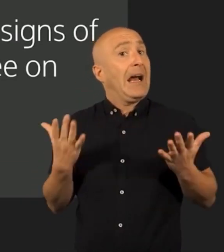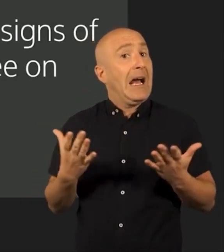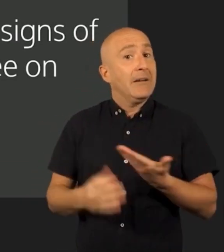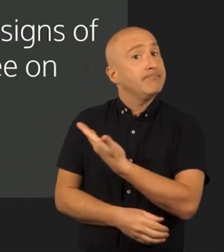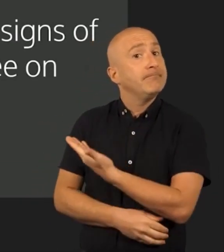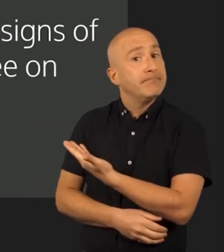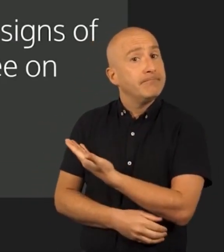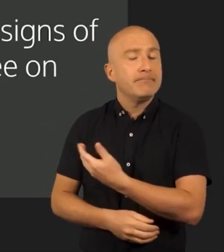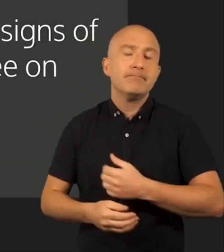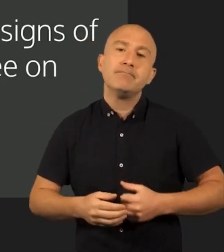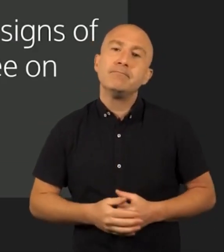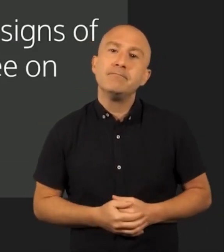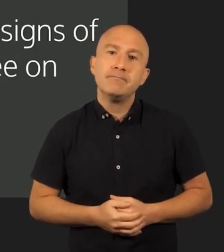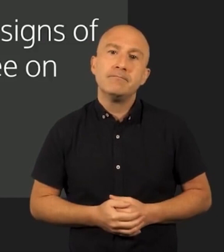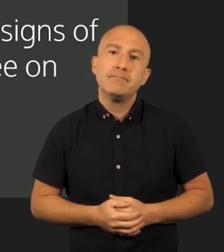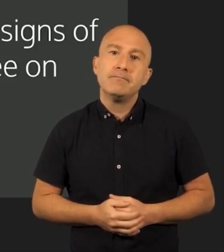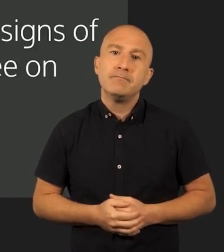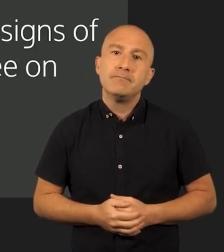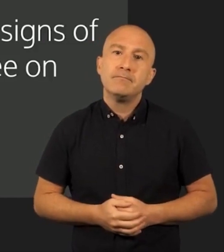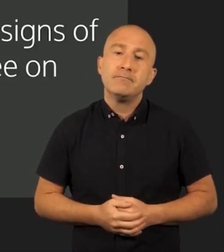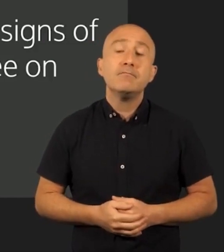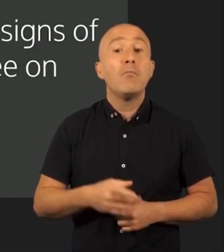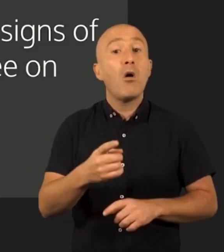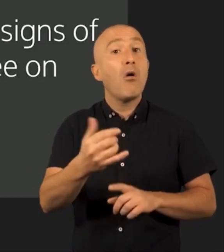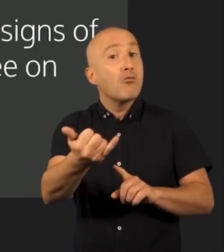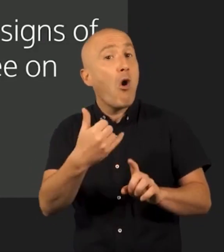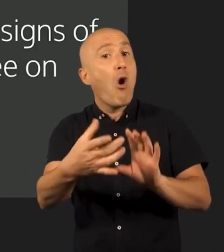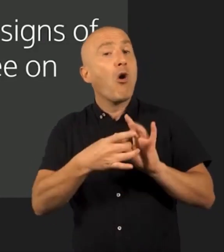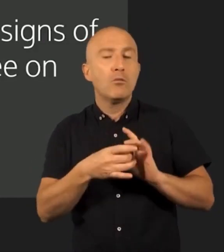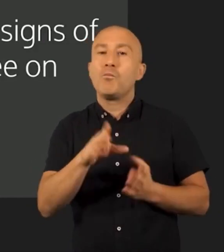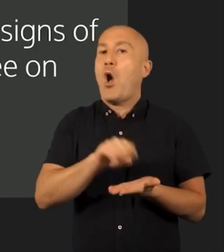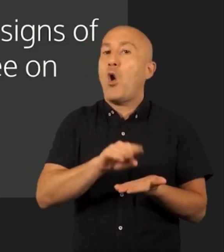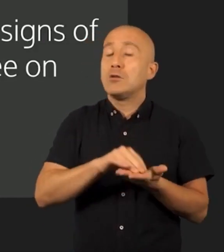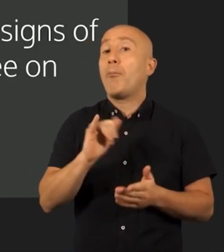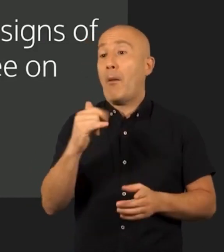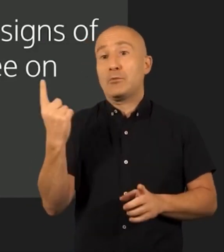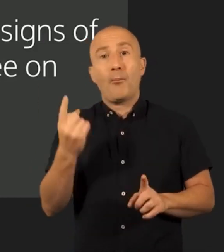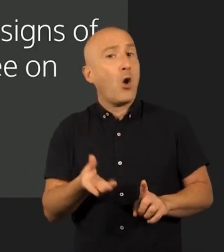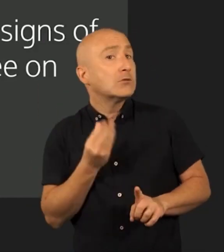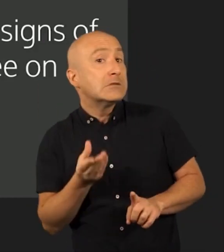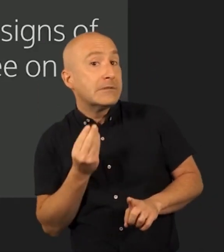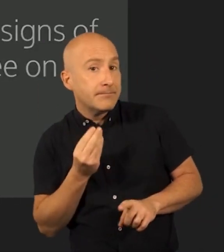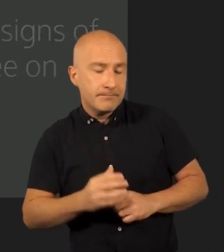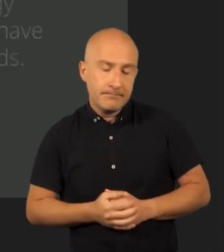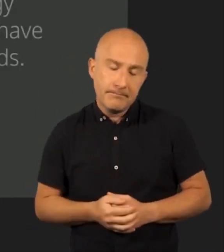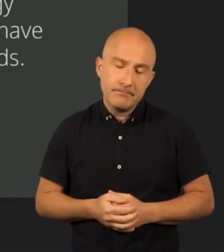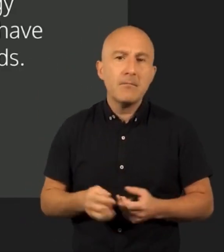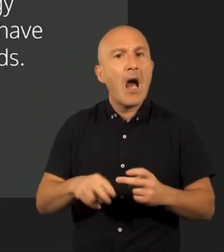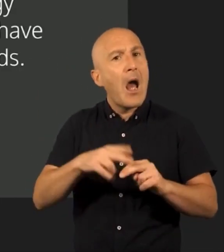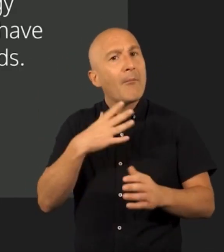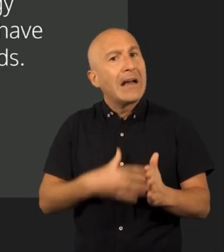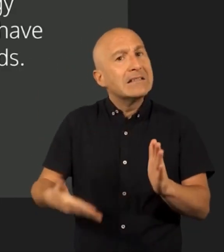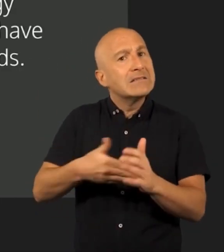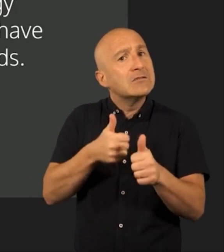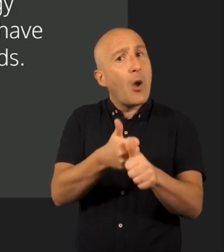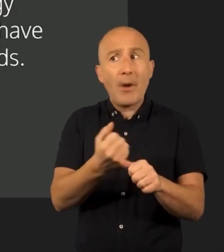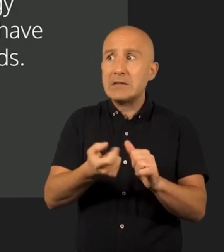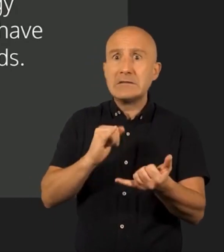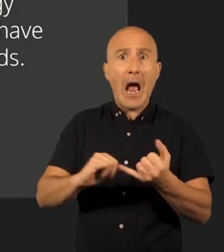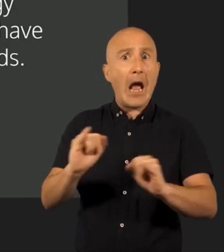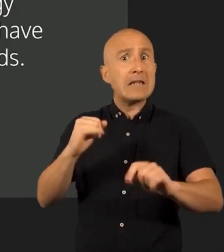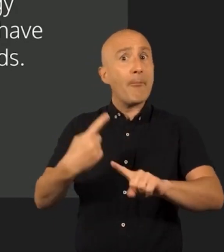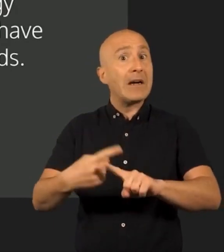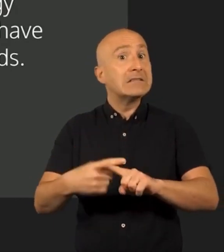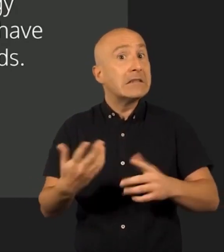0800 111 999. All calls are recorded and may be monitored. Do you need extra support